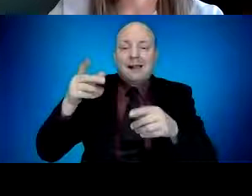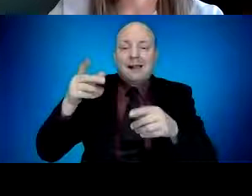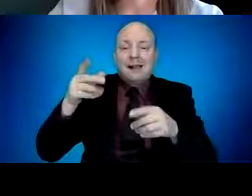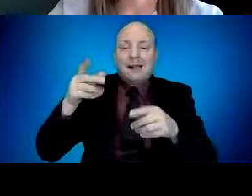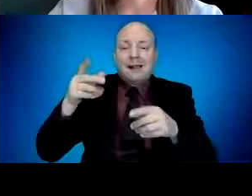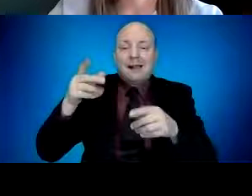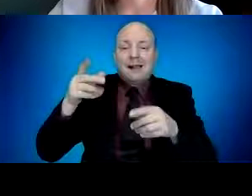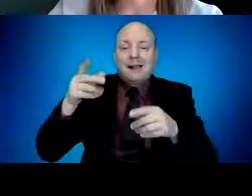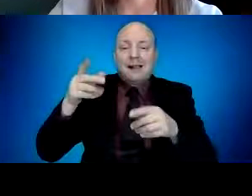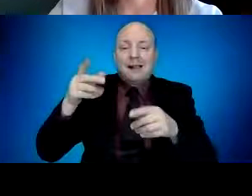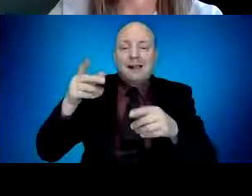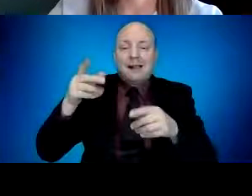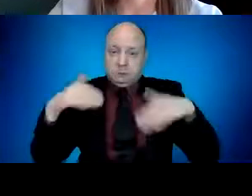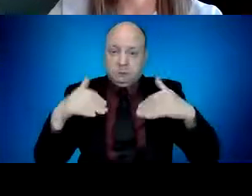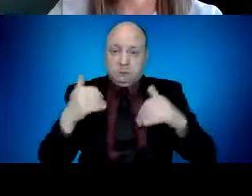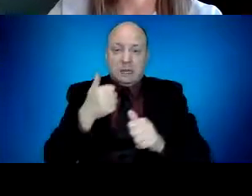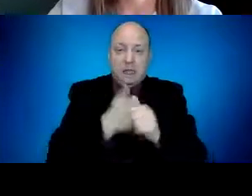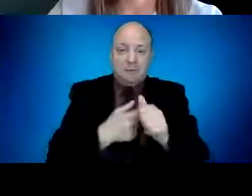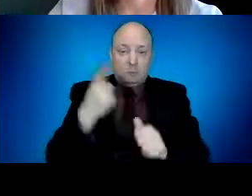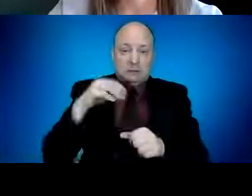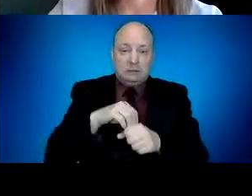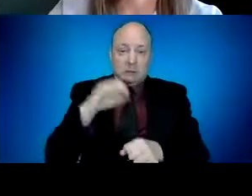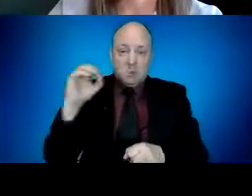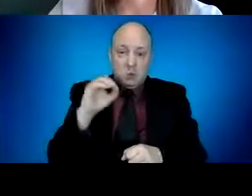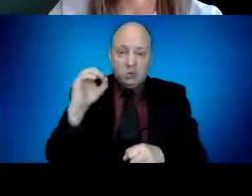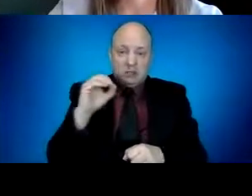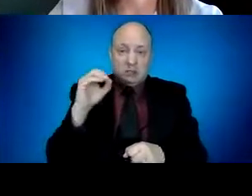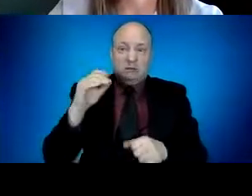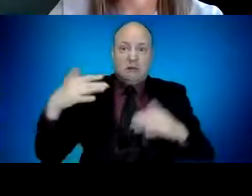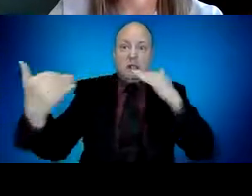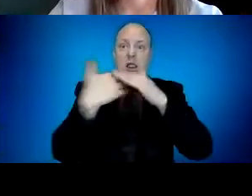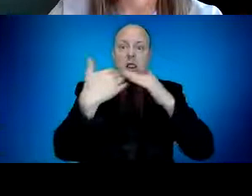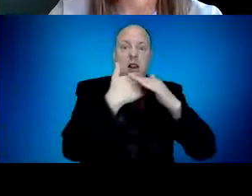access to a vaccine before the beginning of June. Next slide.